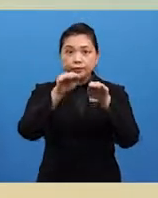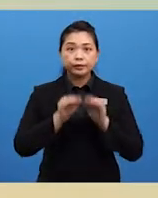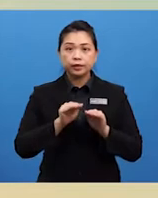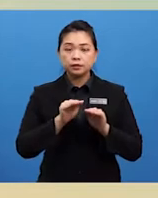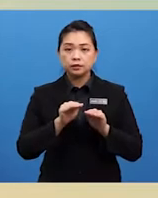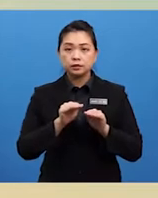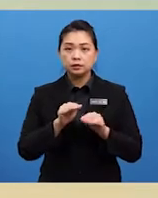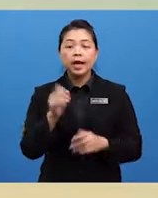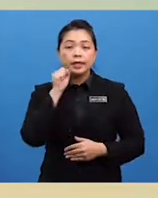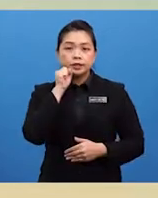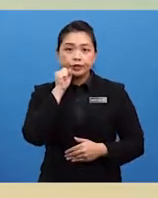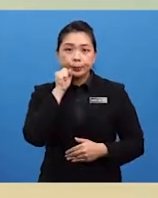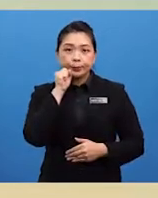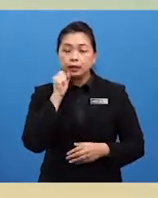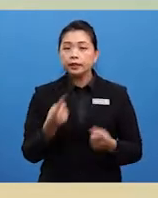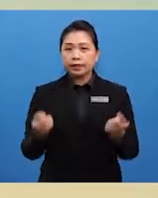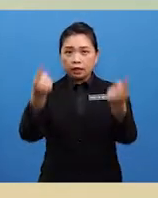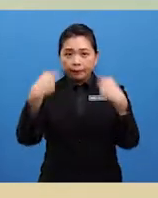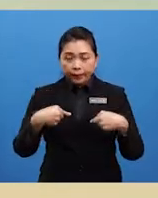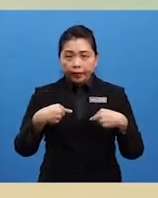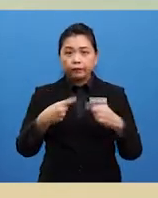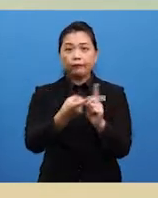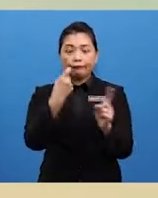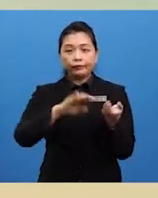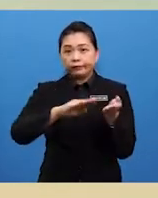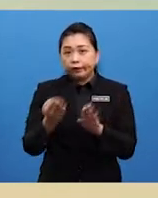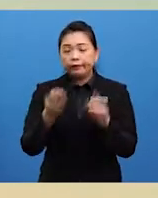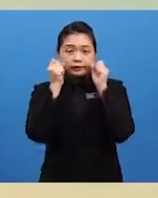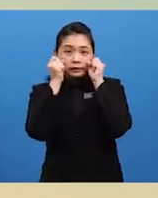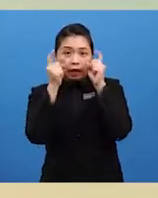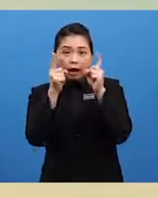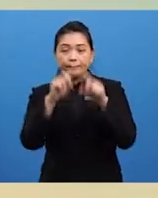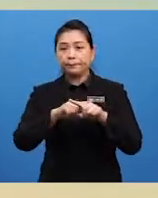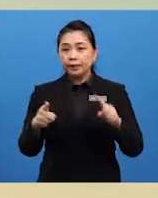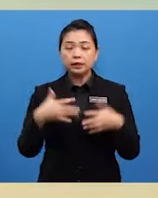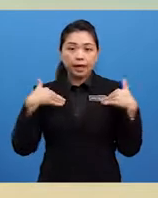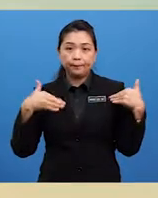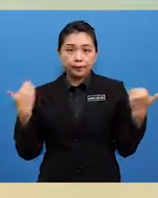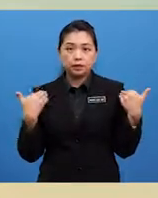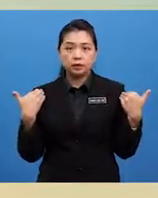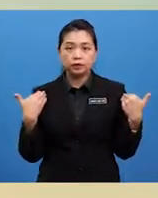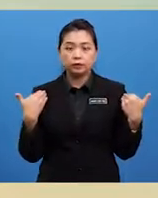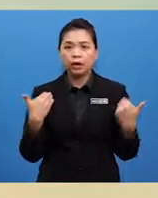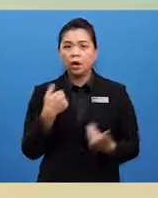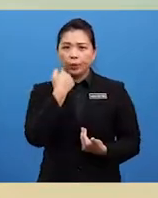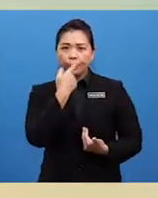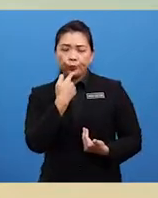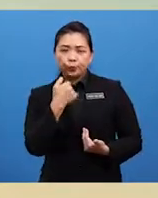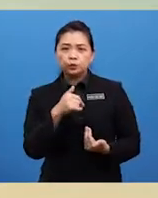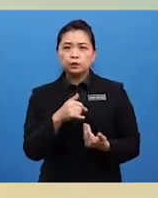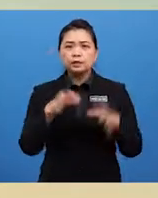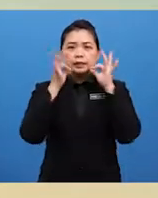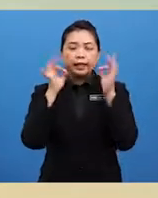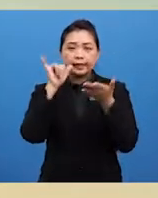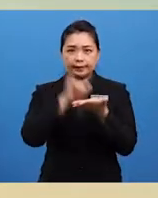Sharpie came back from the dead. Stunned but happy. But whose cat did she bury